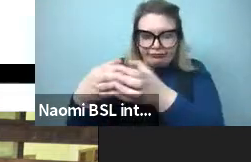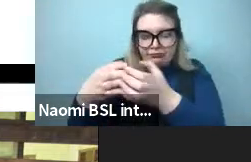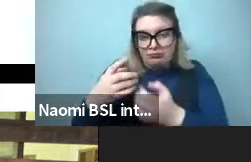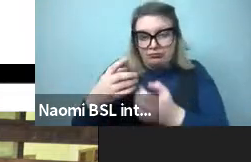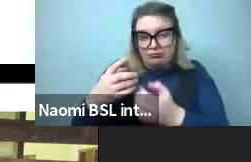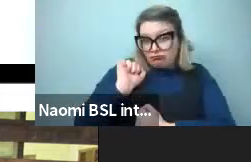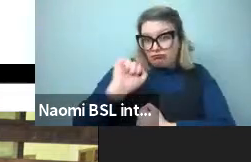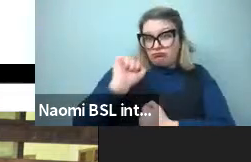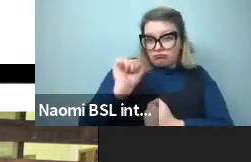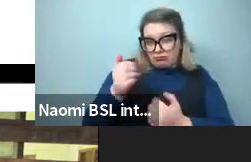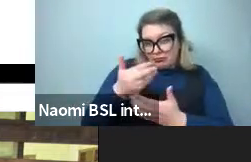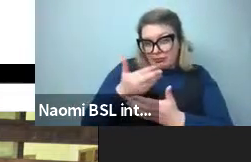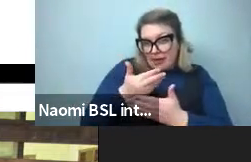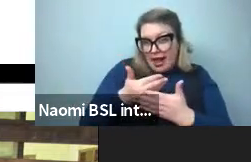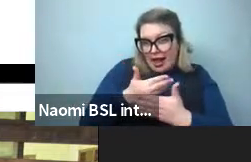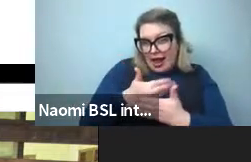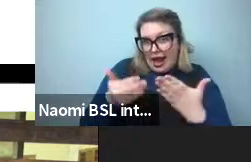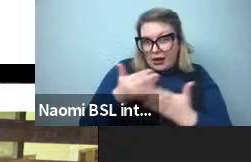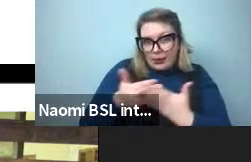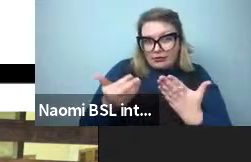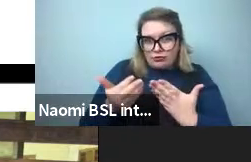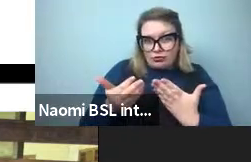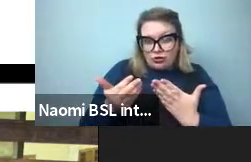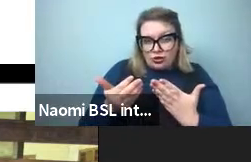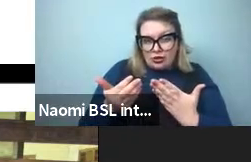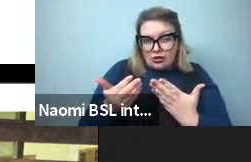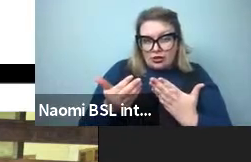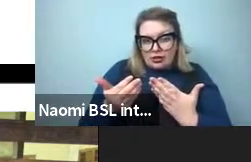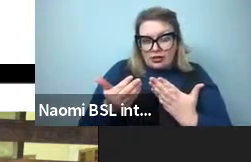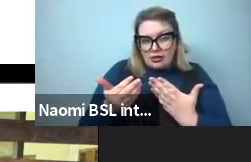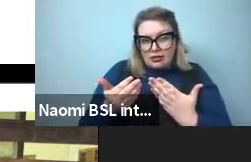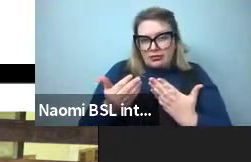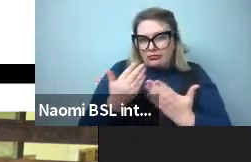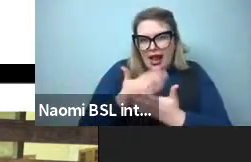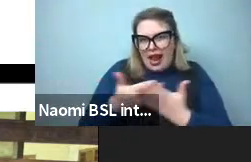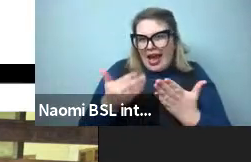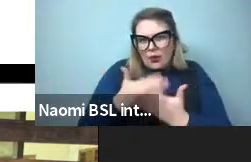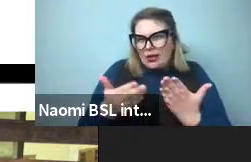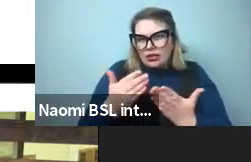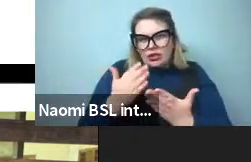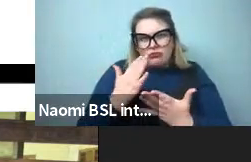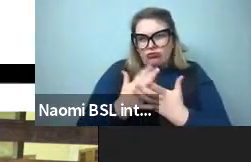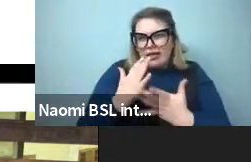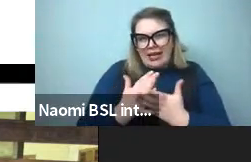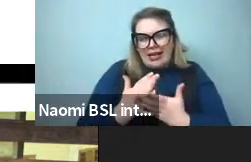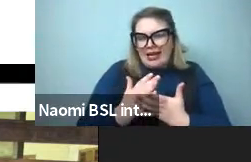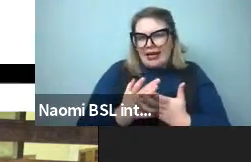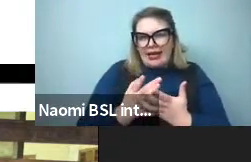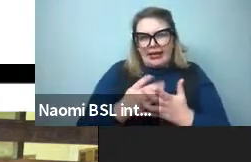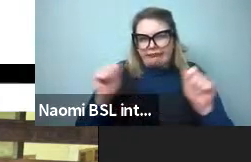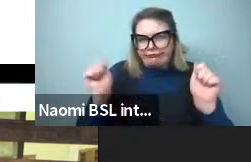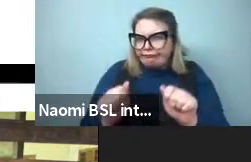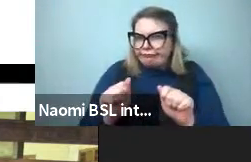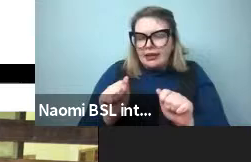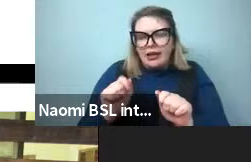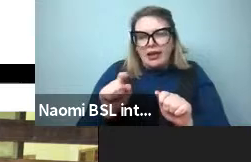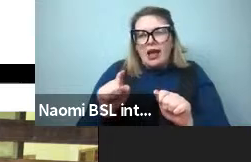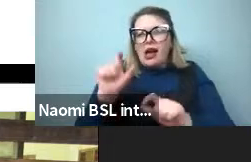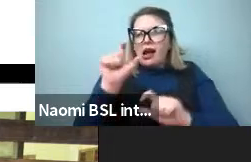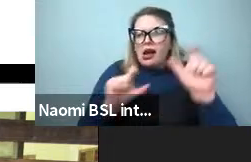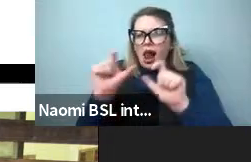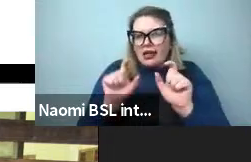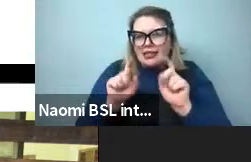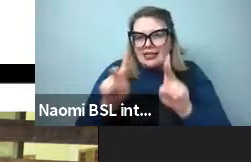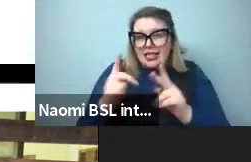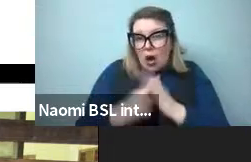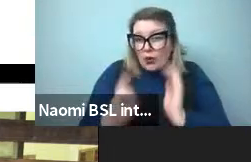immature color system. There's only three words that everyone uses very reliably. But